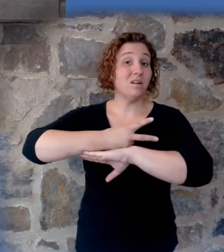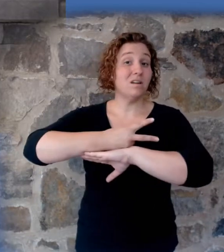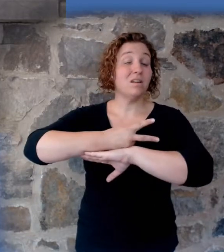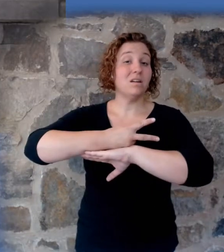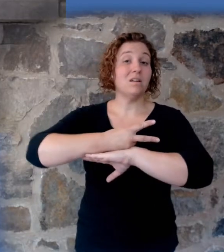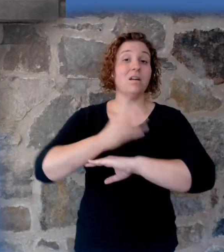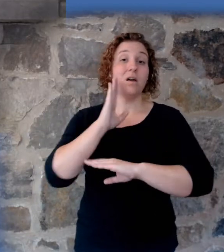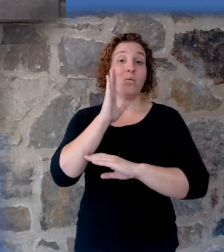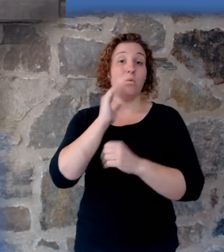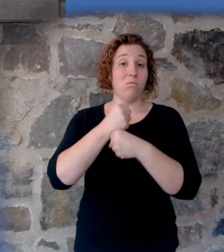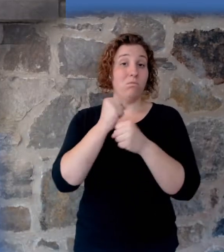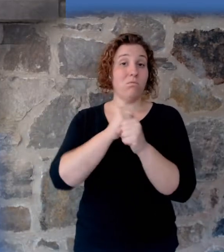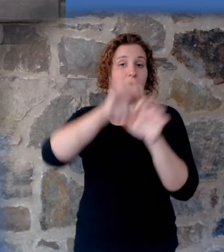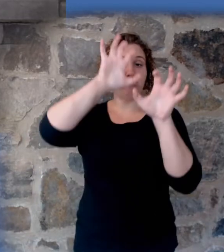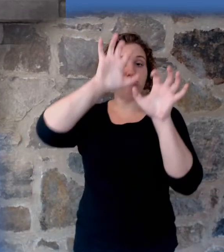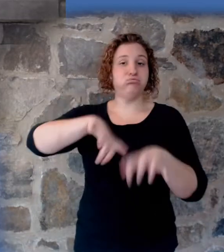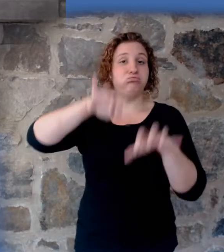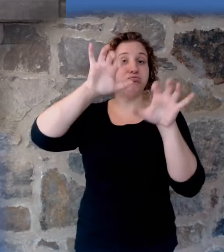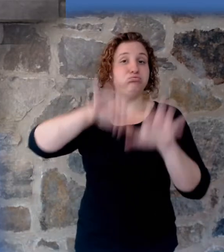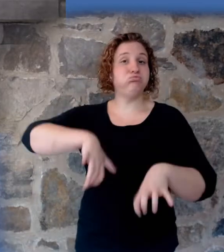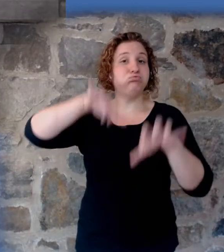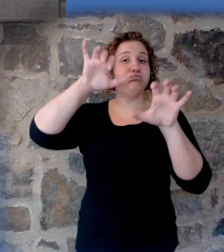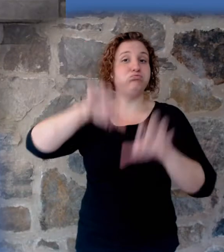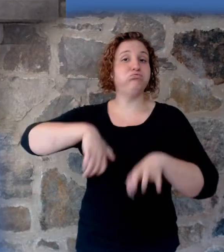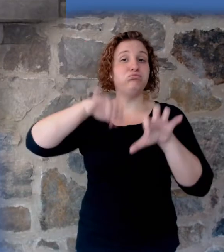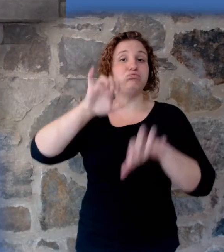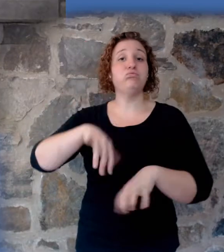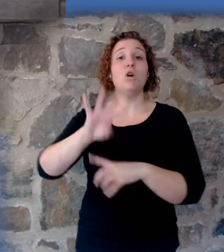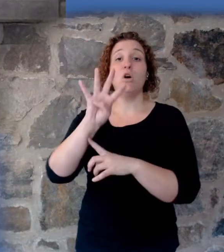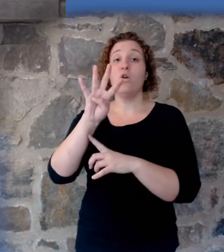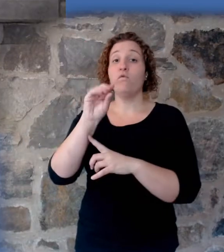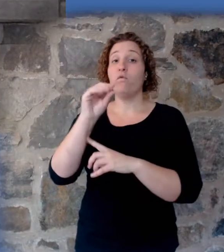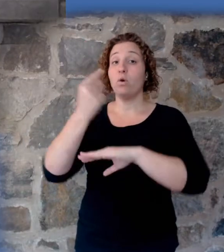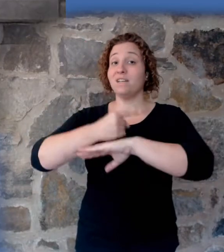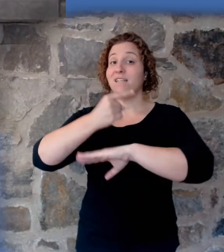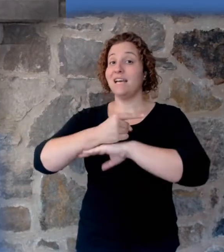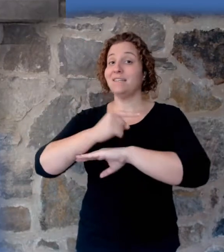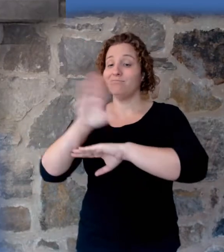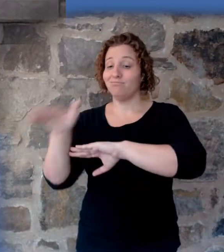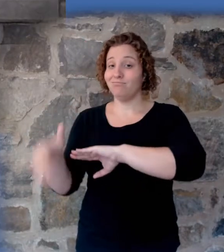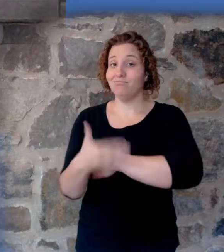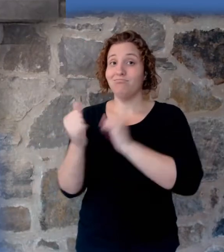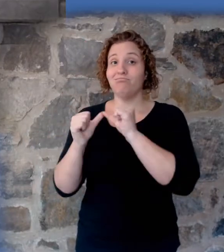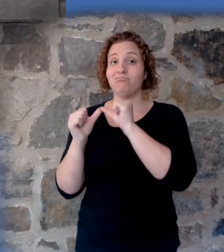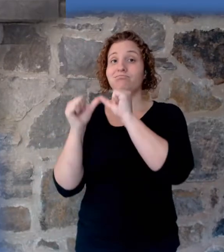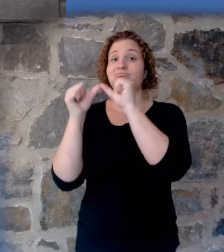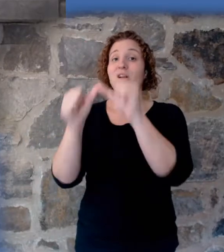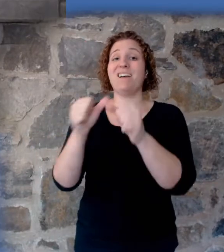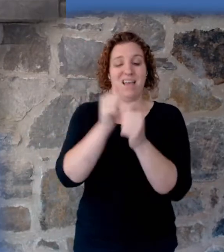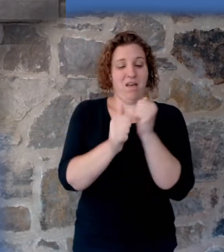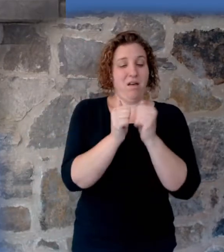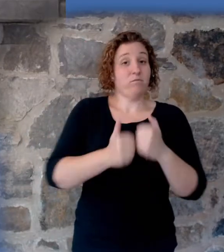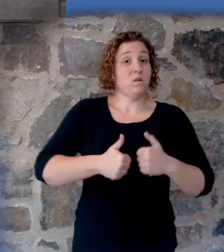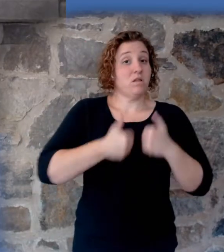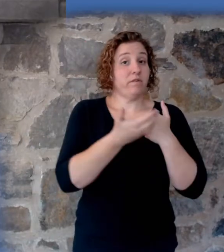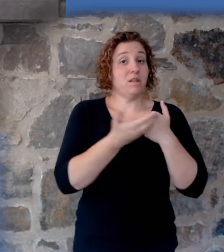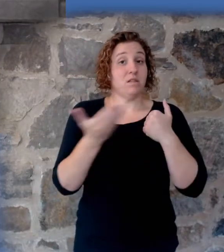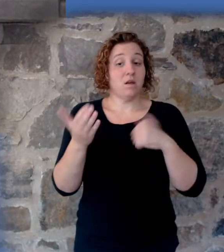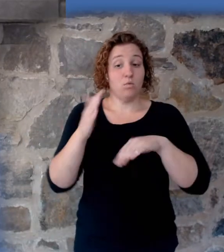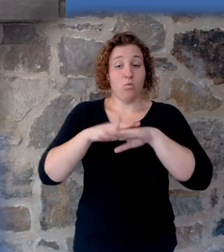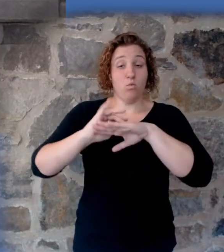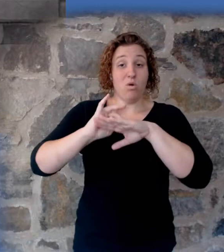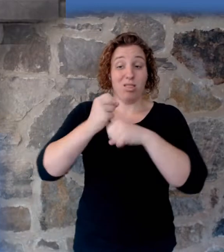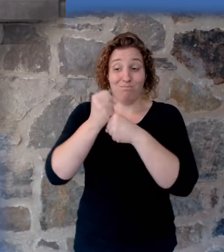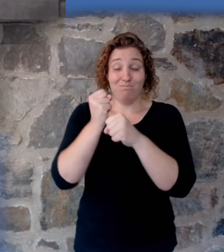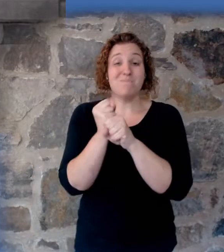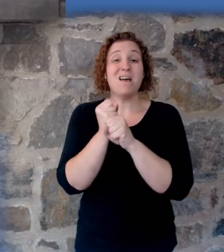rain upon the earth forty days and forty nights, and every living substance that I have made will I destroy from off the face of